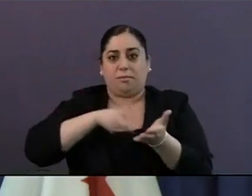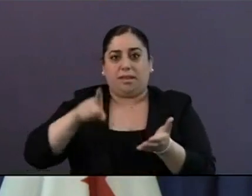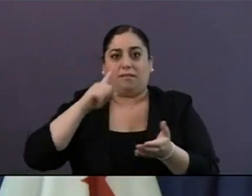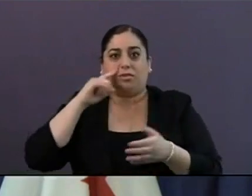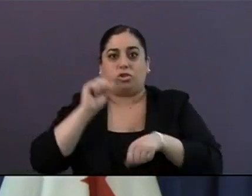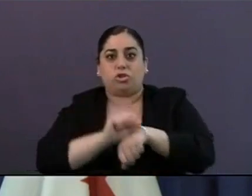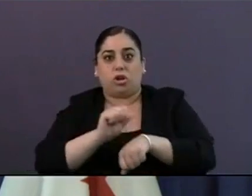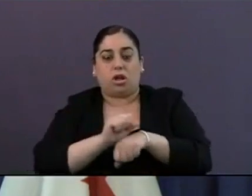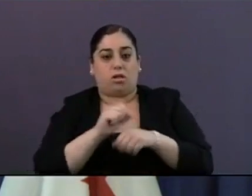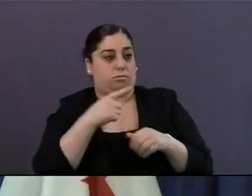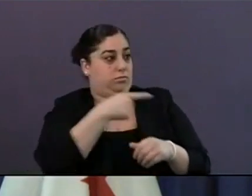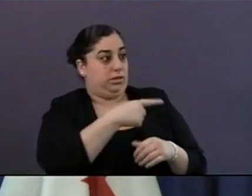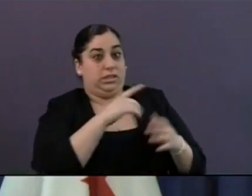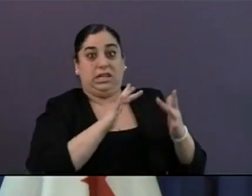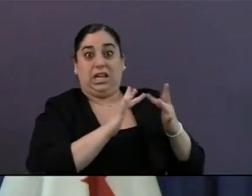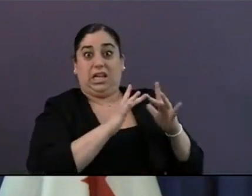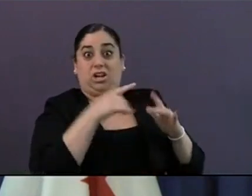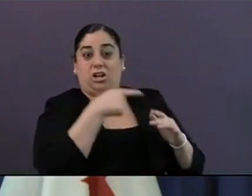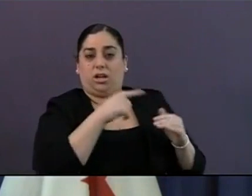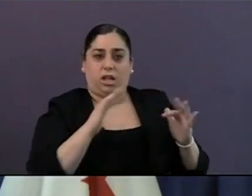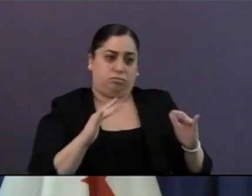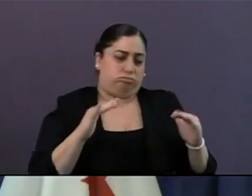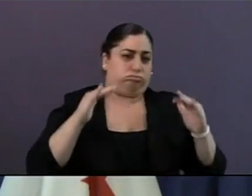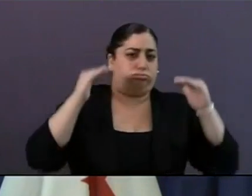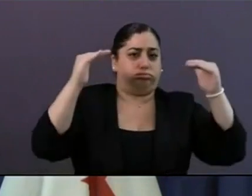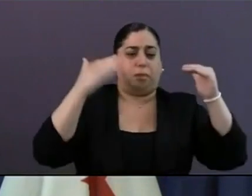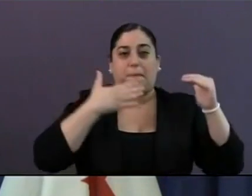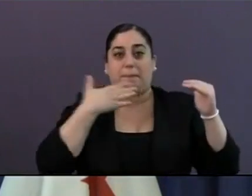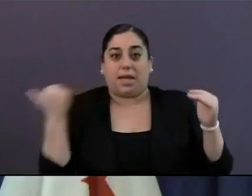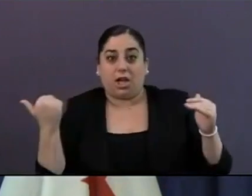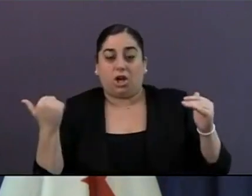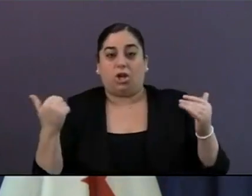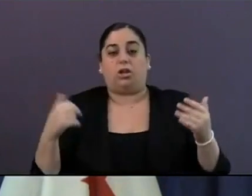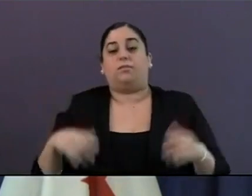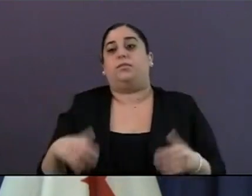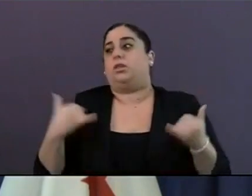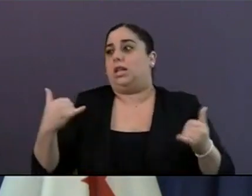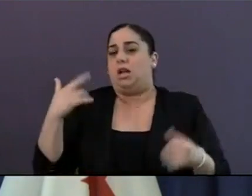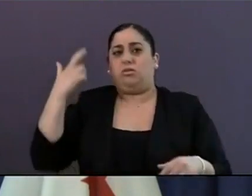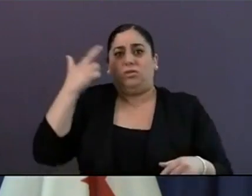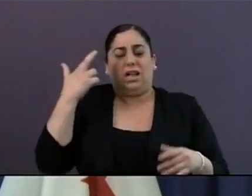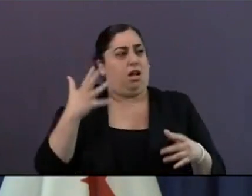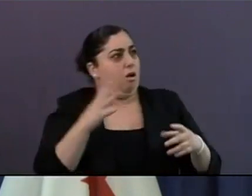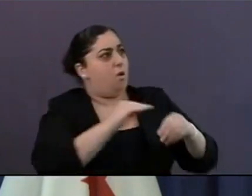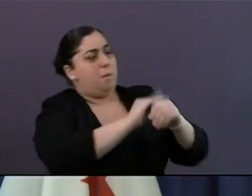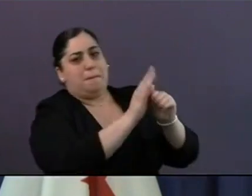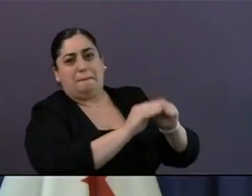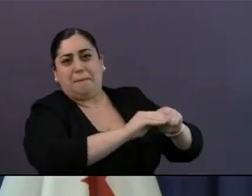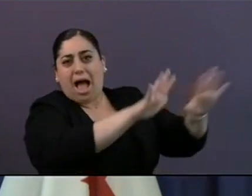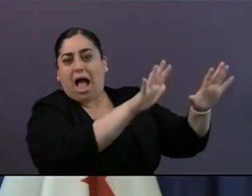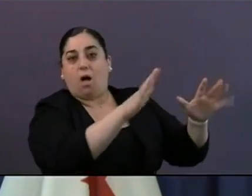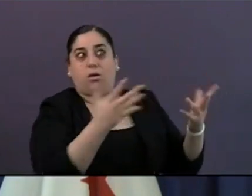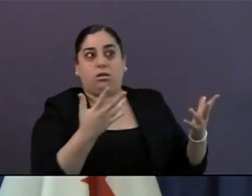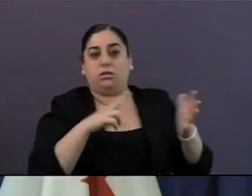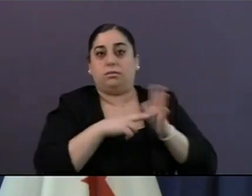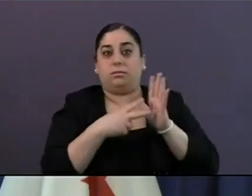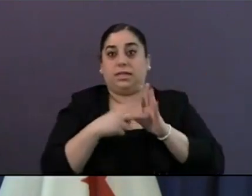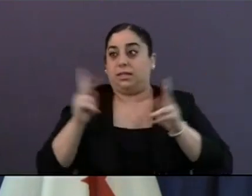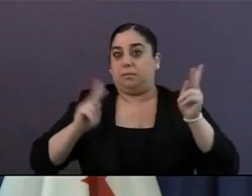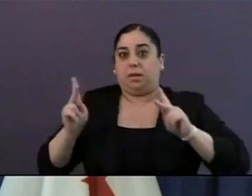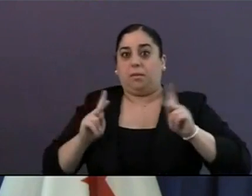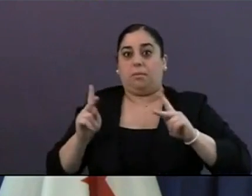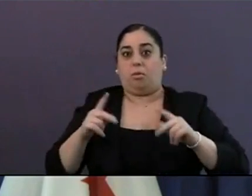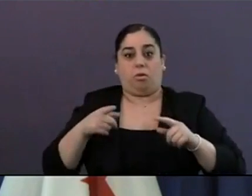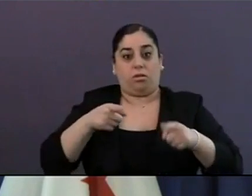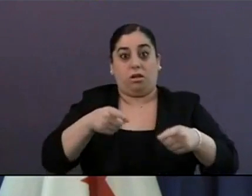important now than ever, with the realization that life during a pandemic requires distance learning and the ability to work from home for extended periods of